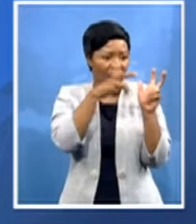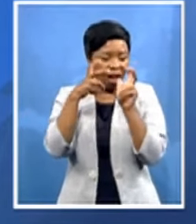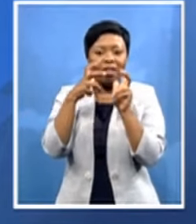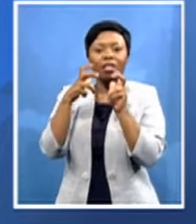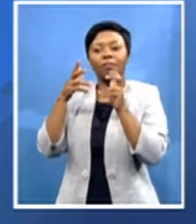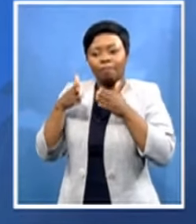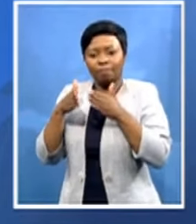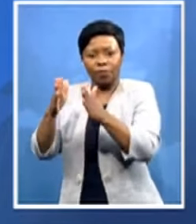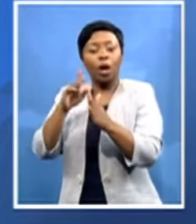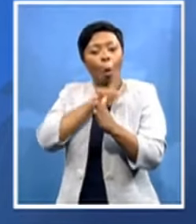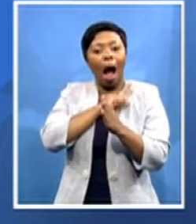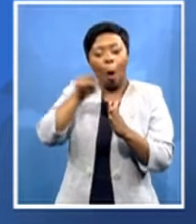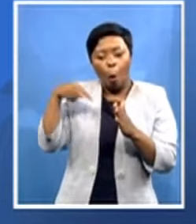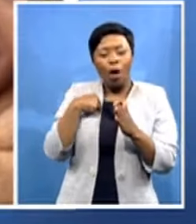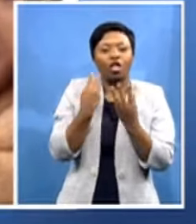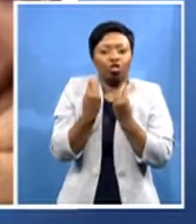-african parliament